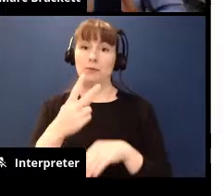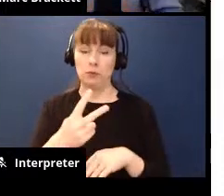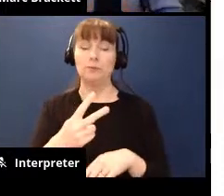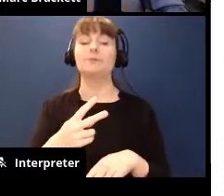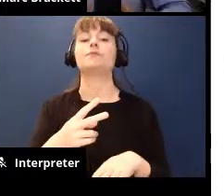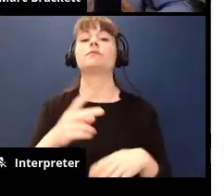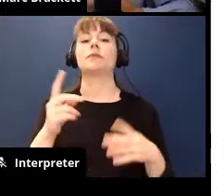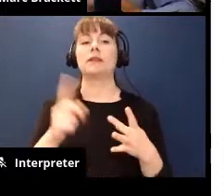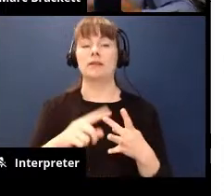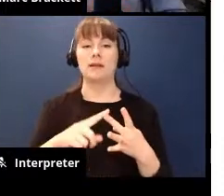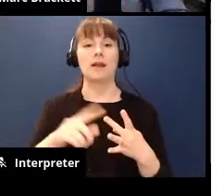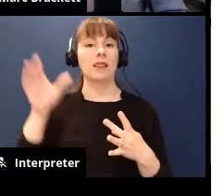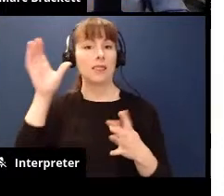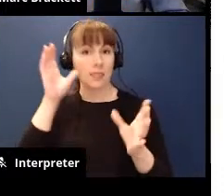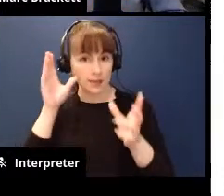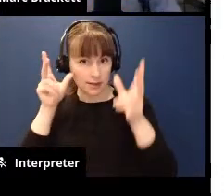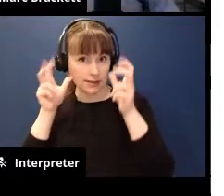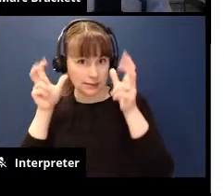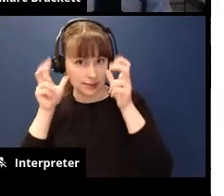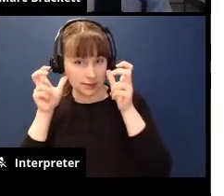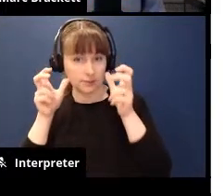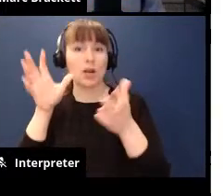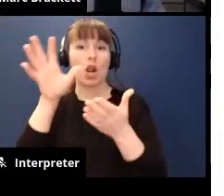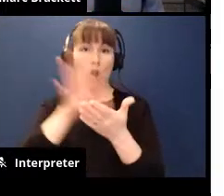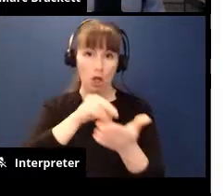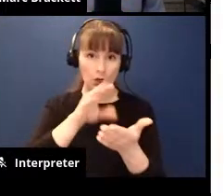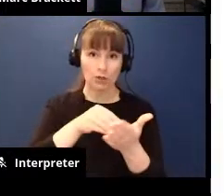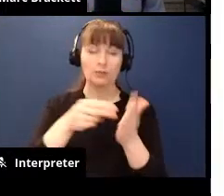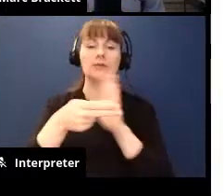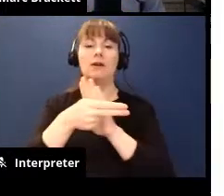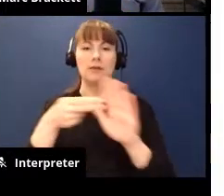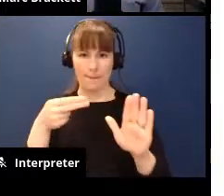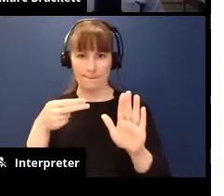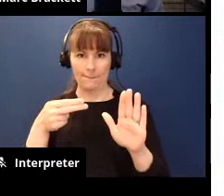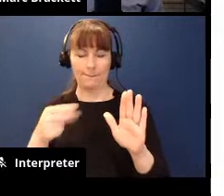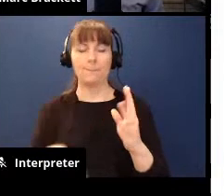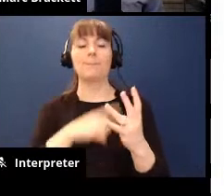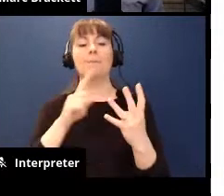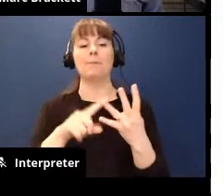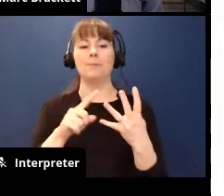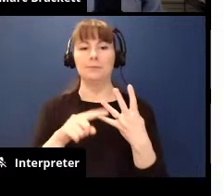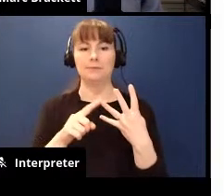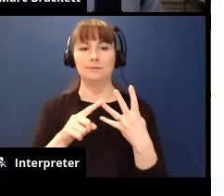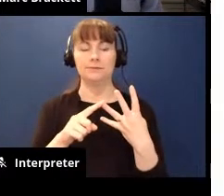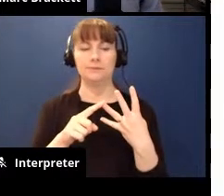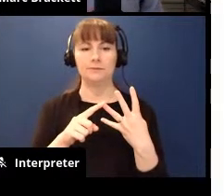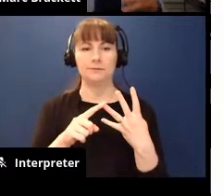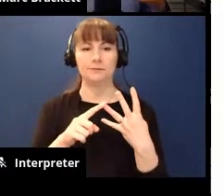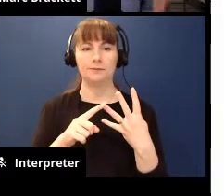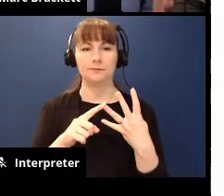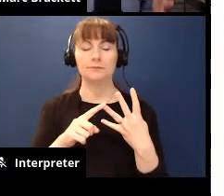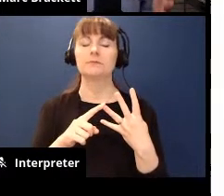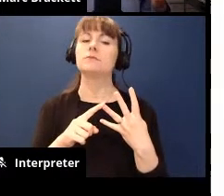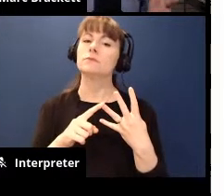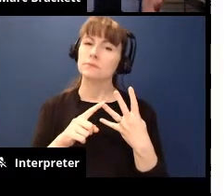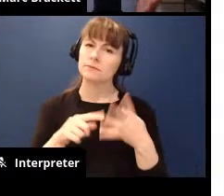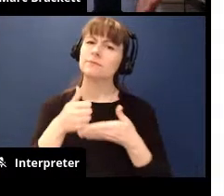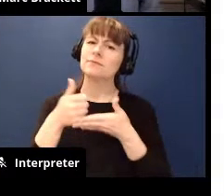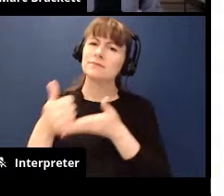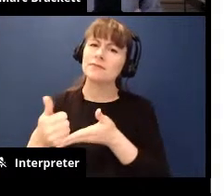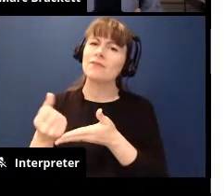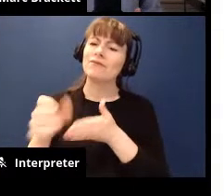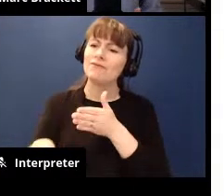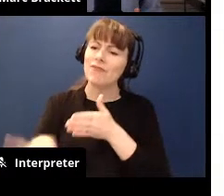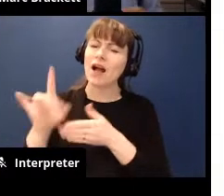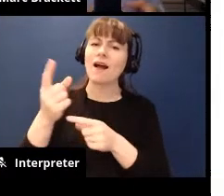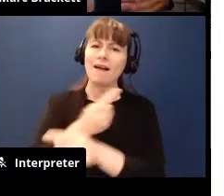learning and labeling and then step three is really helping them find the